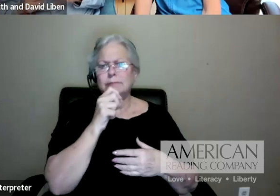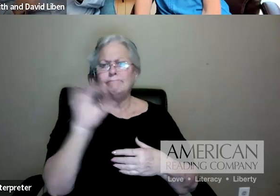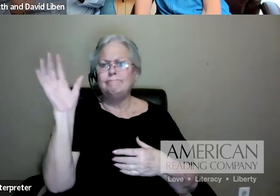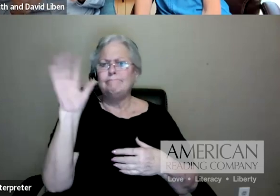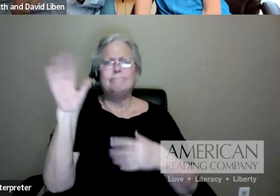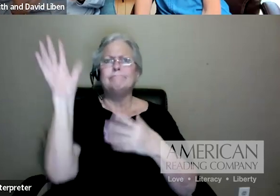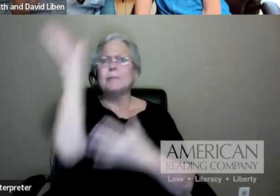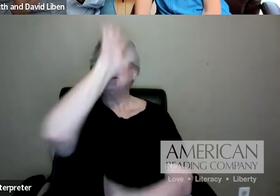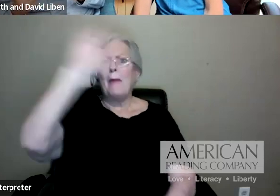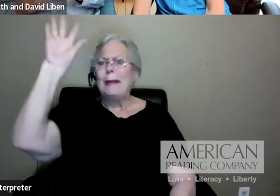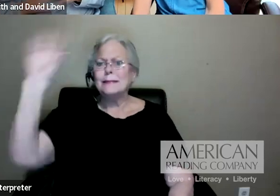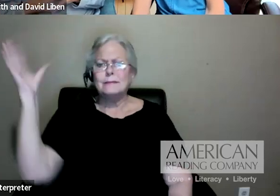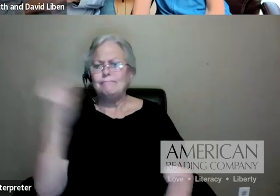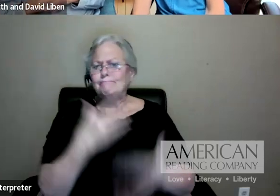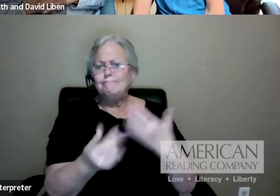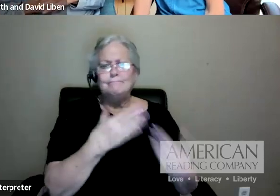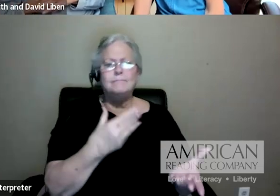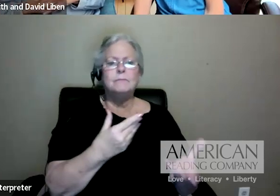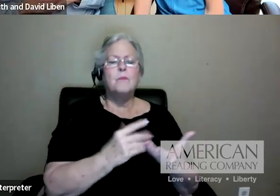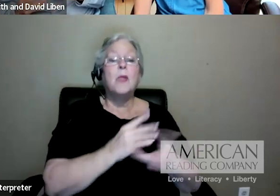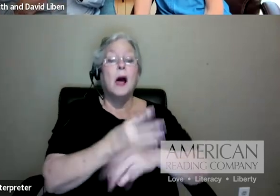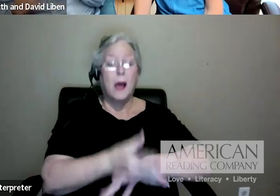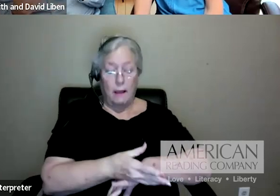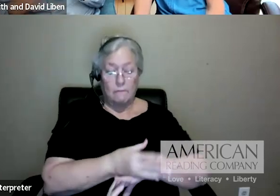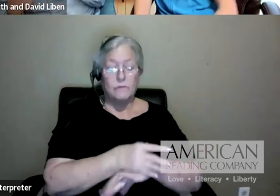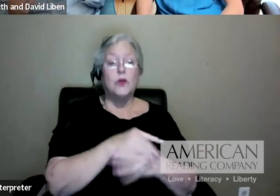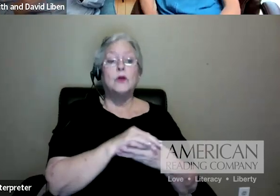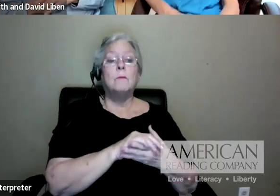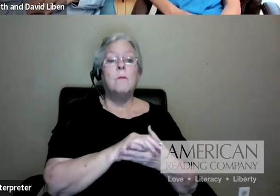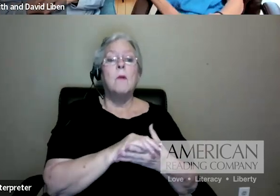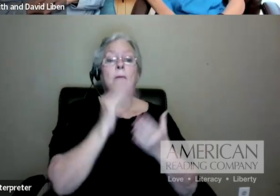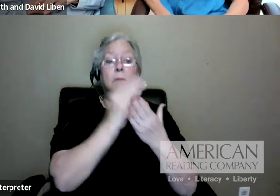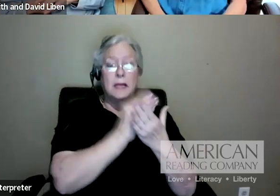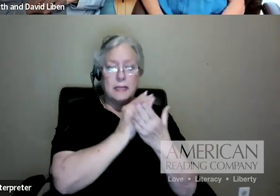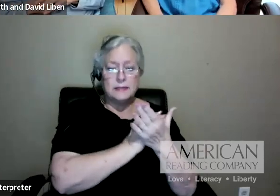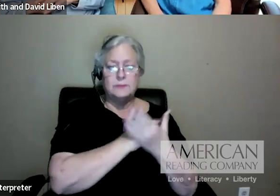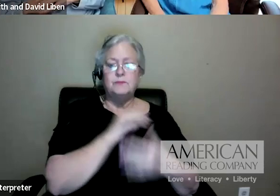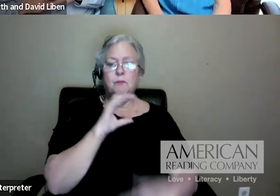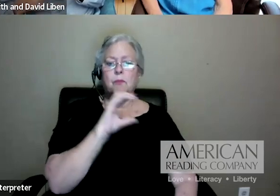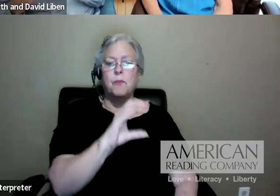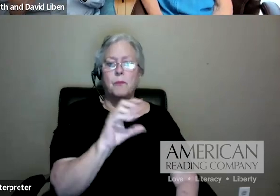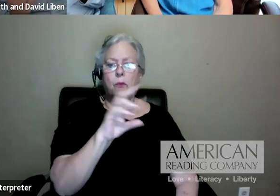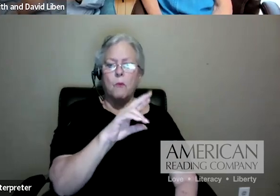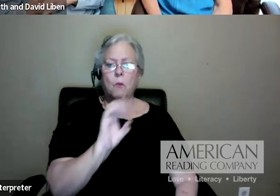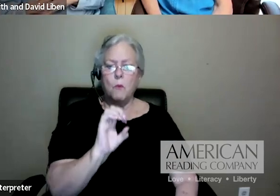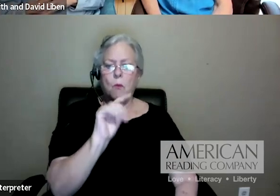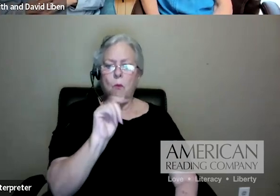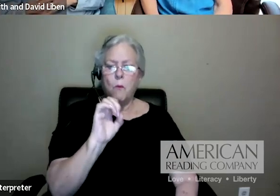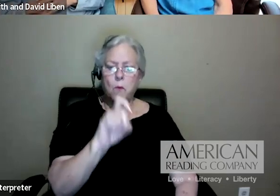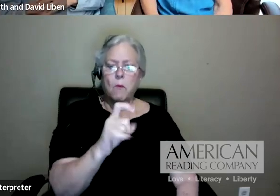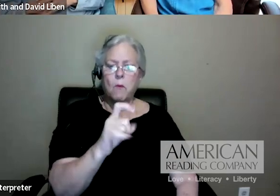And after the lesson with the core text, each kid was doing their assignments. And as